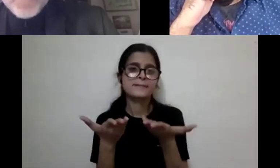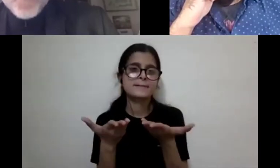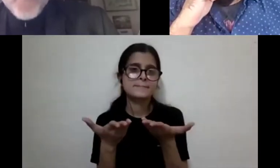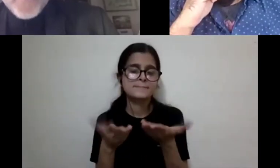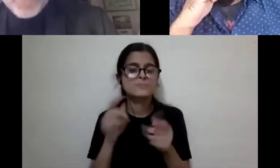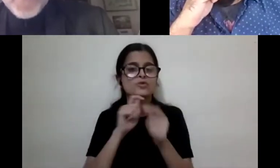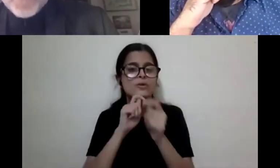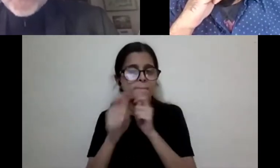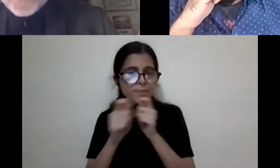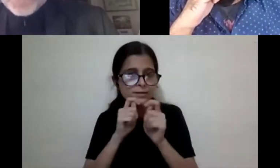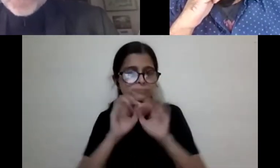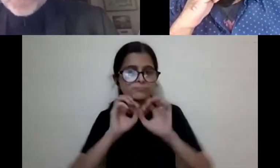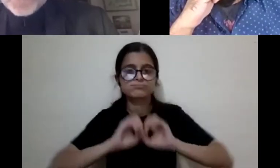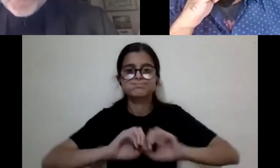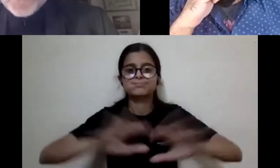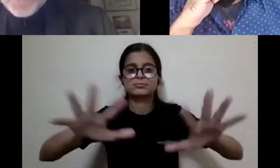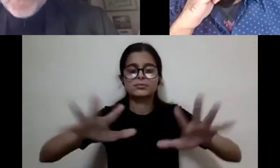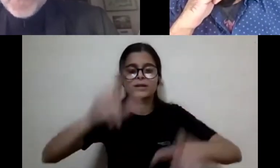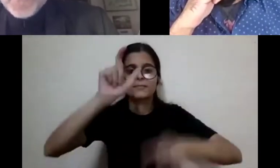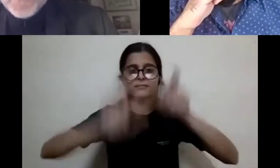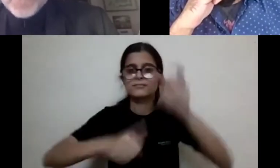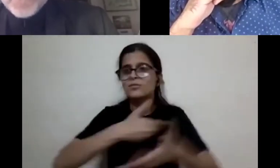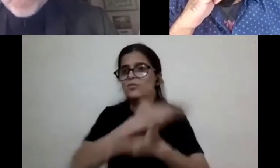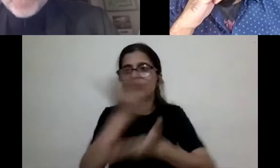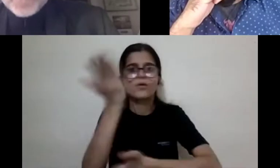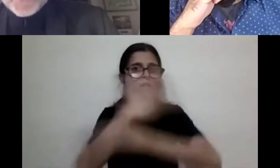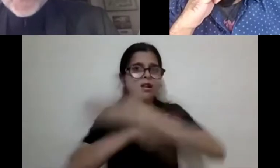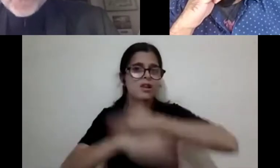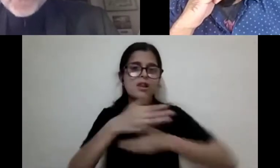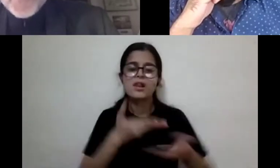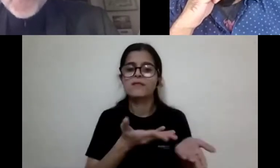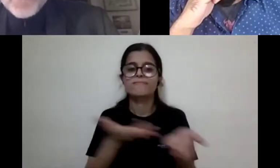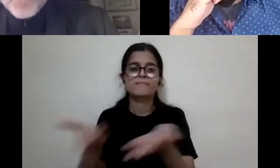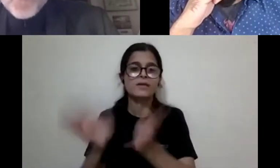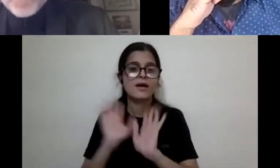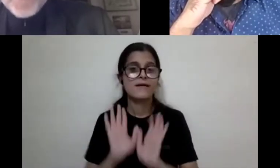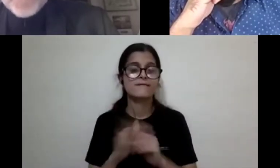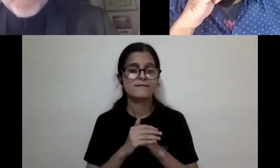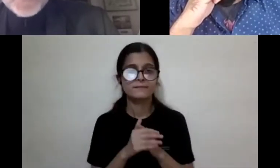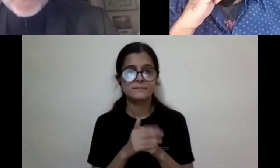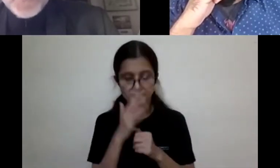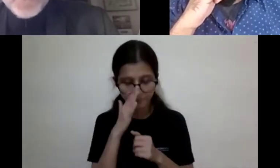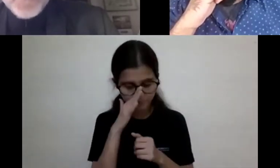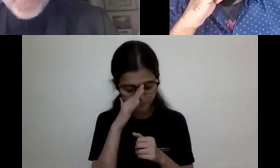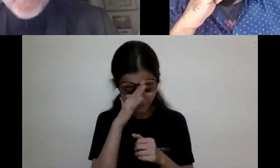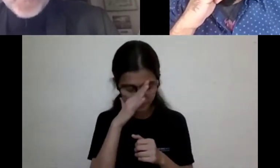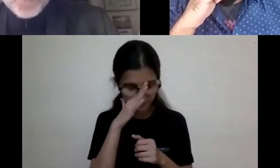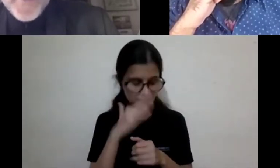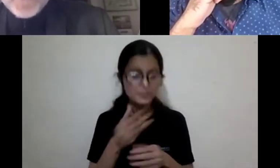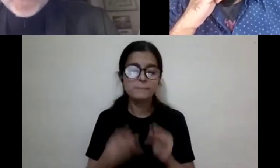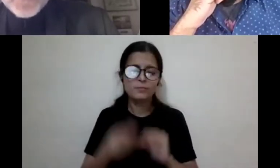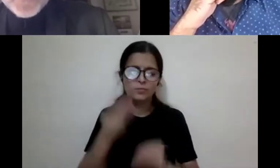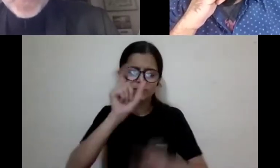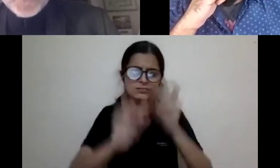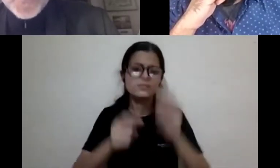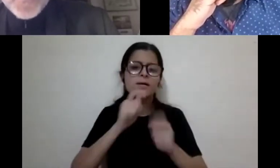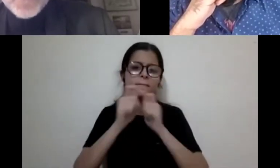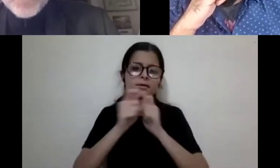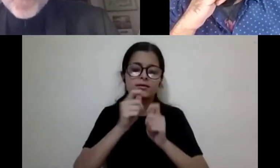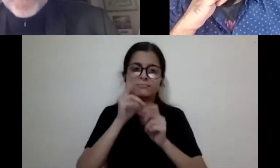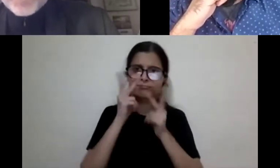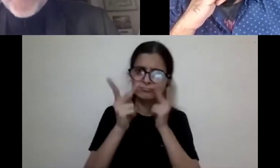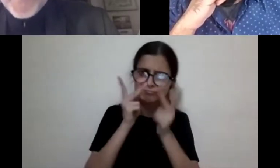of the way that people with disabilities are treated. Um, so the more people we see in the media who have disabilities,